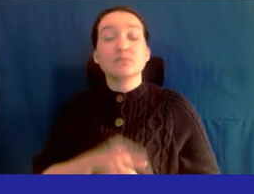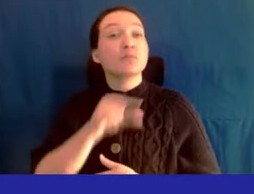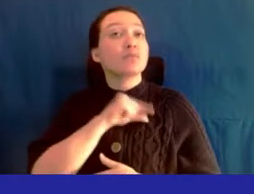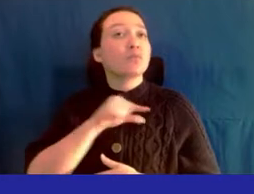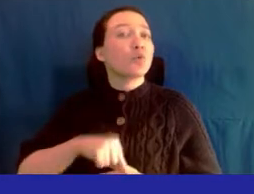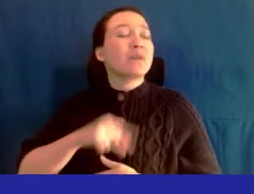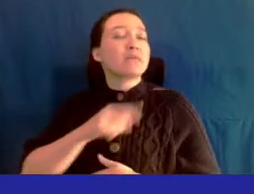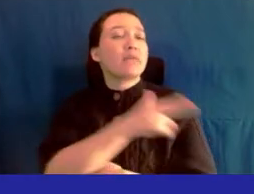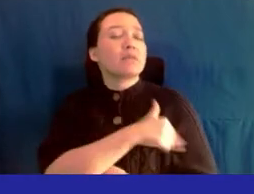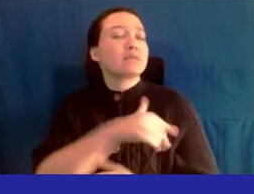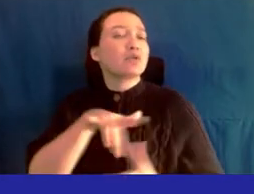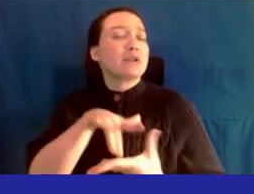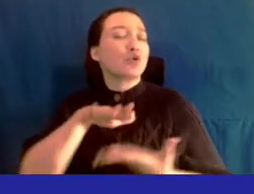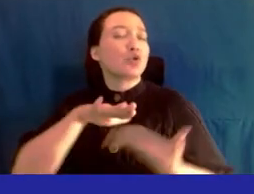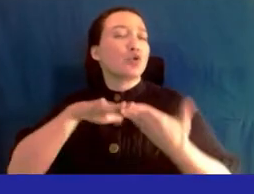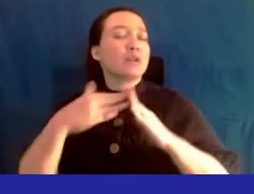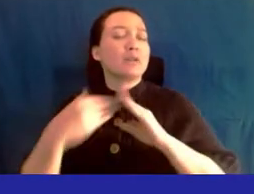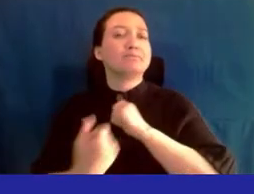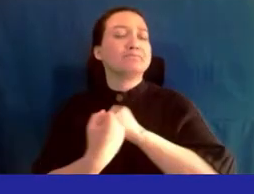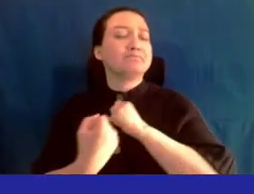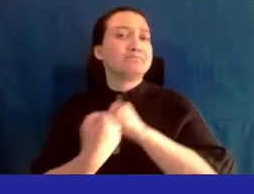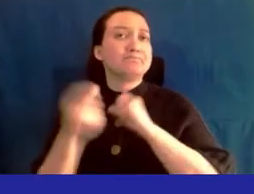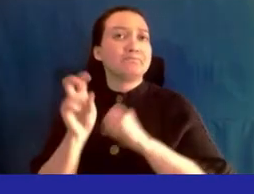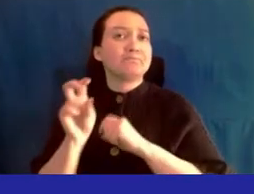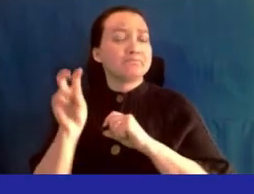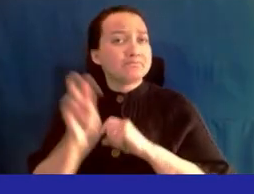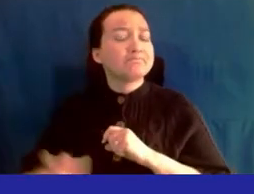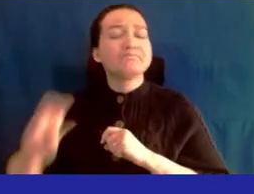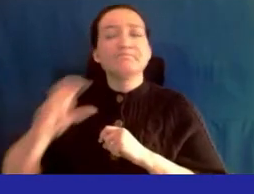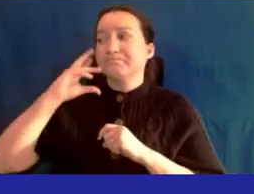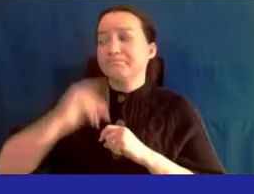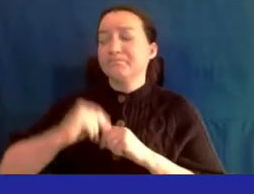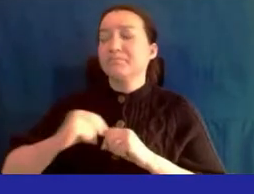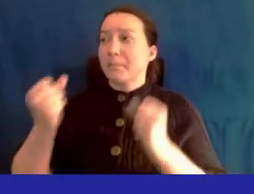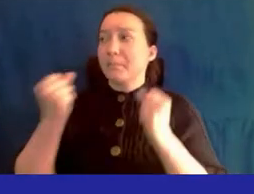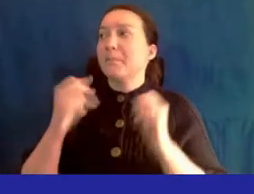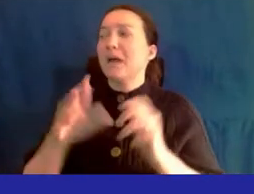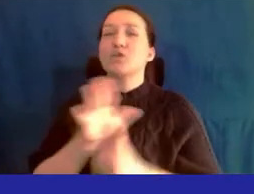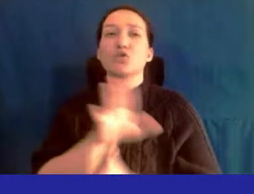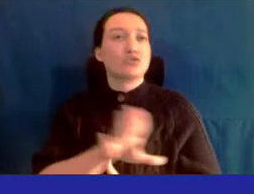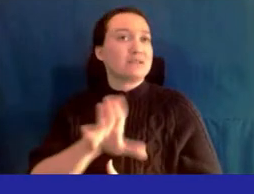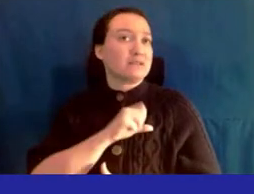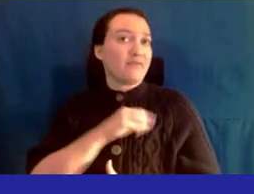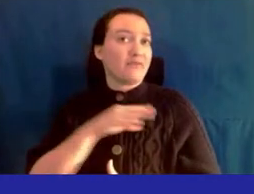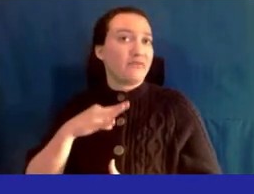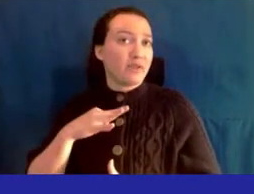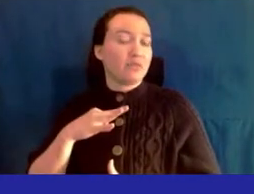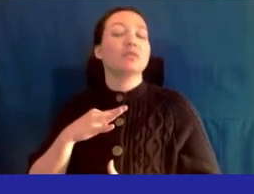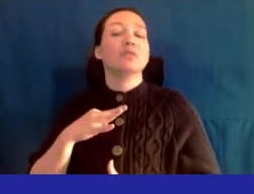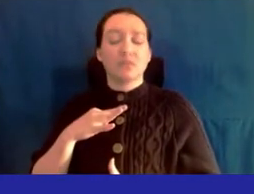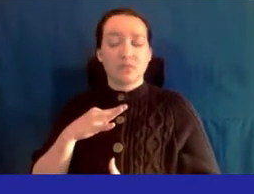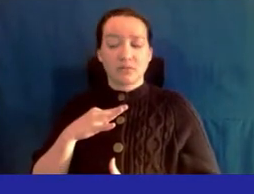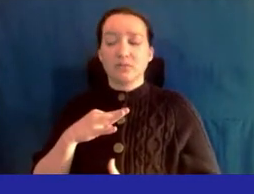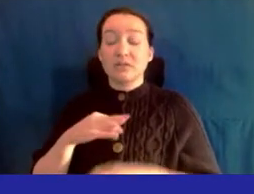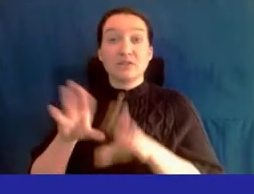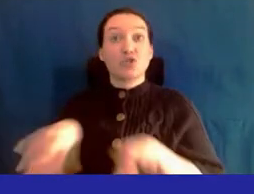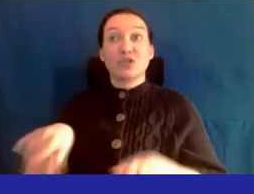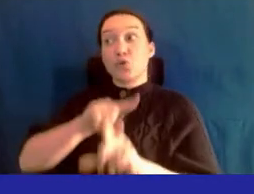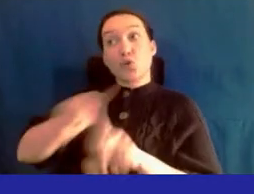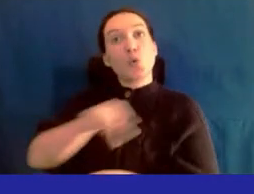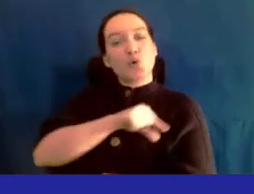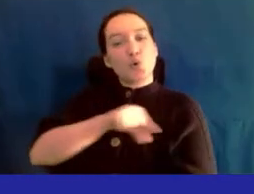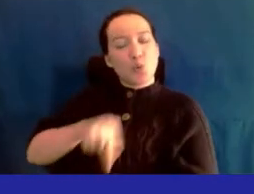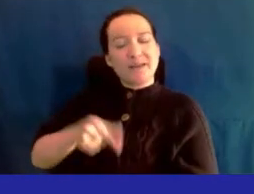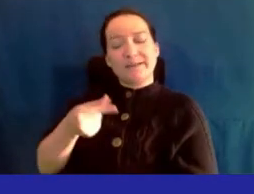hospital medical community along the journey of which many of your staff have children attending queen's gateway